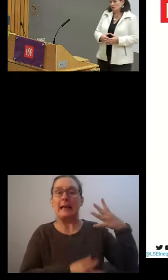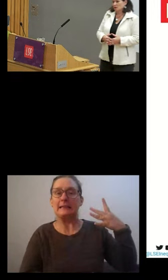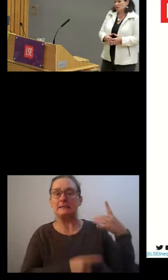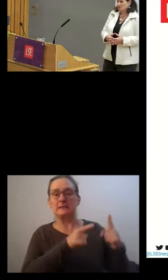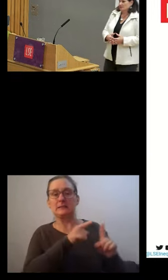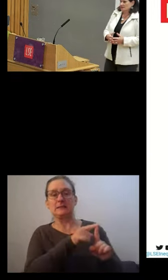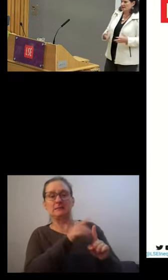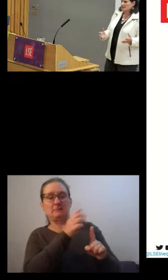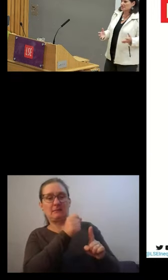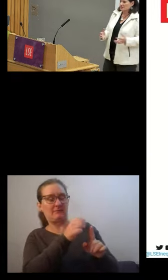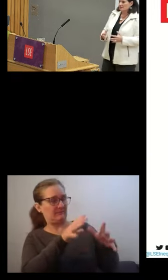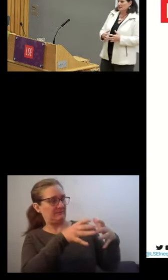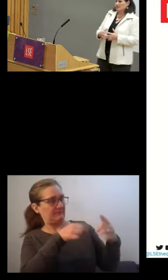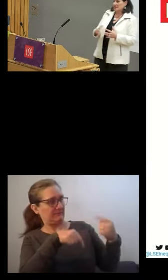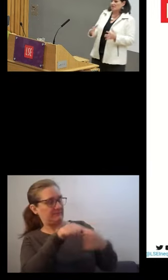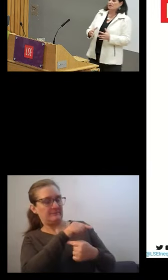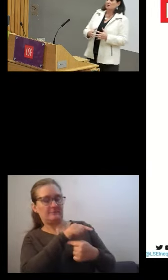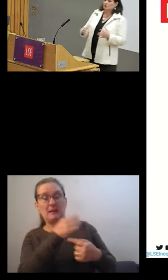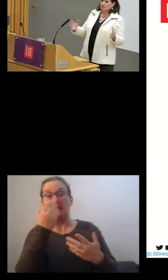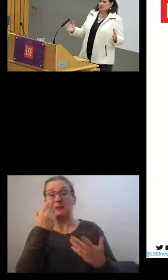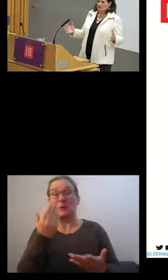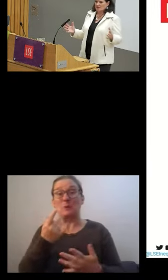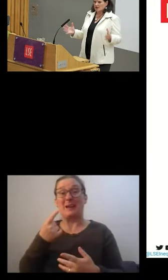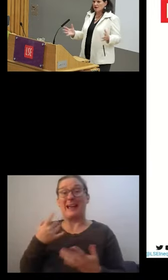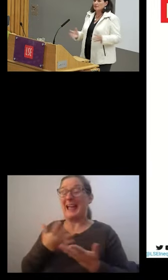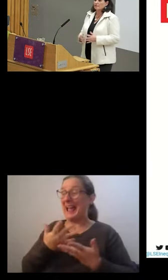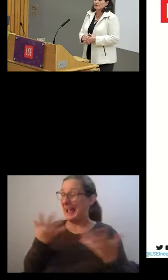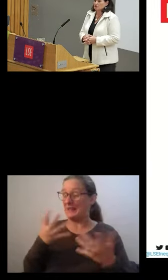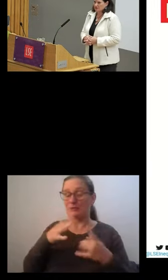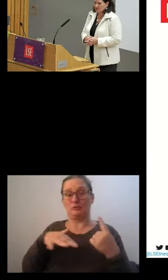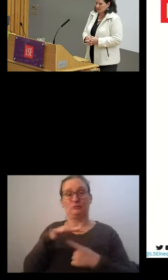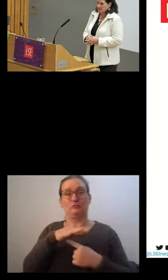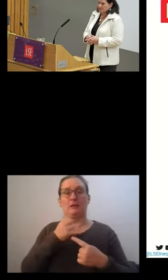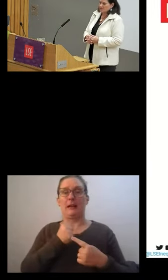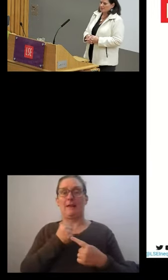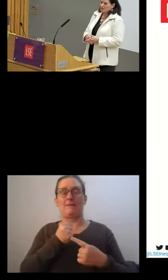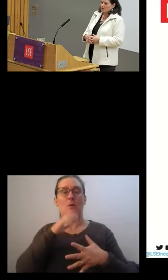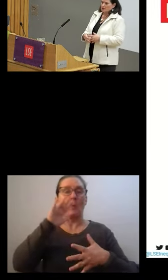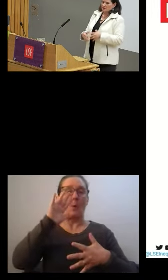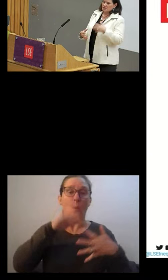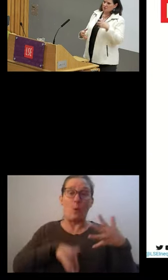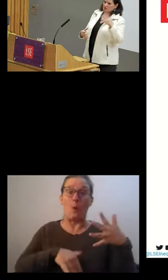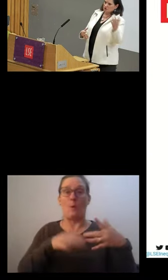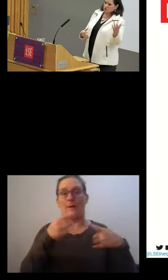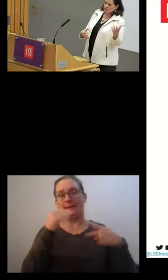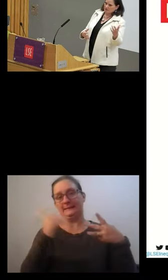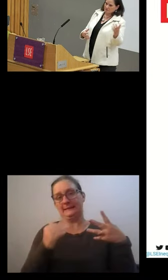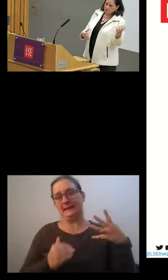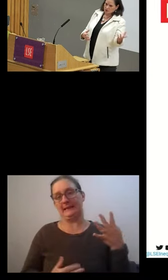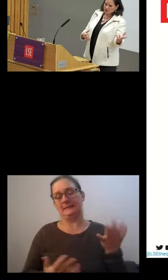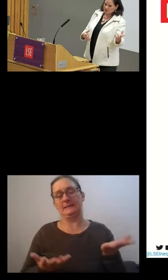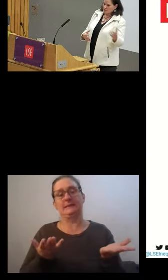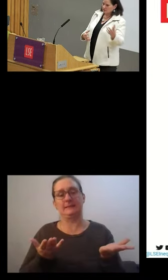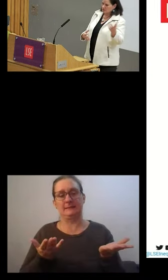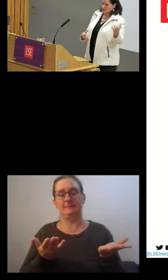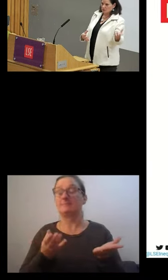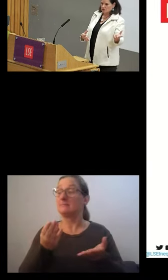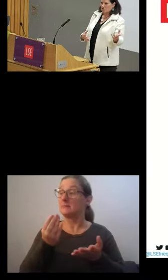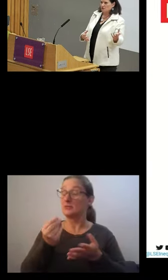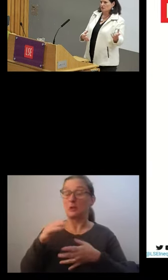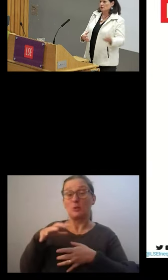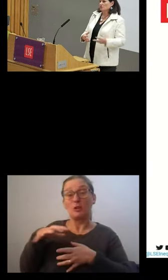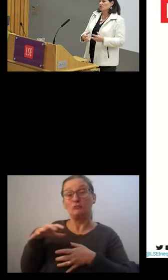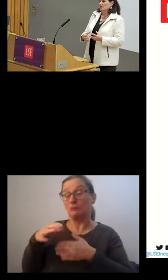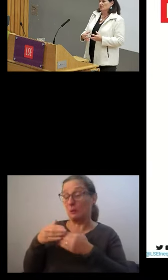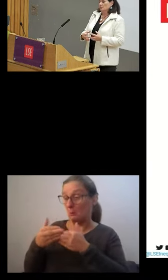country in the world that has data across the entire range of indicators. In some countries, we have more data on the